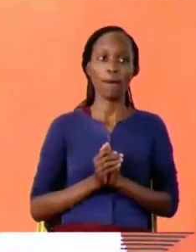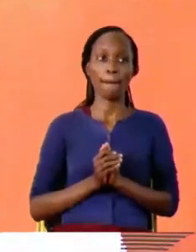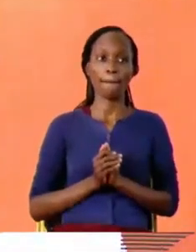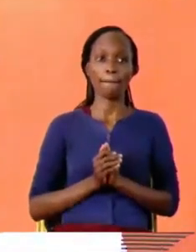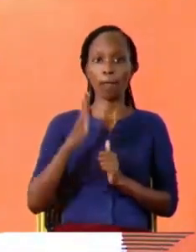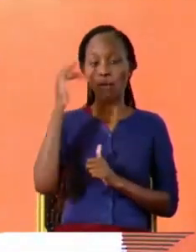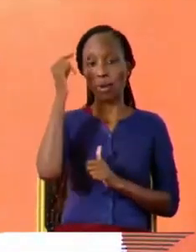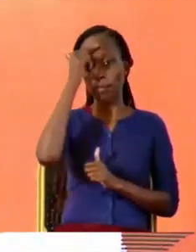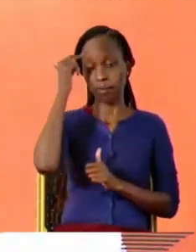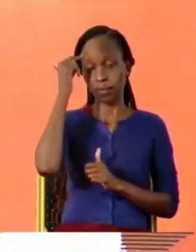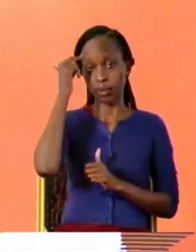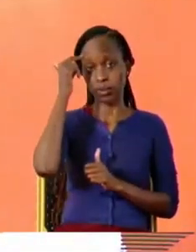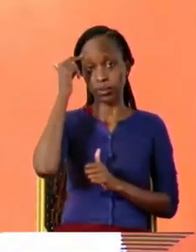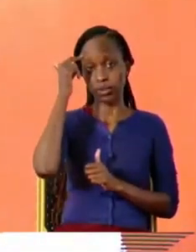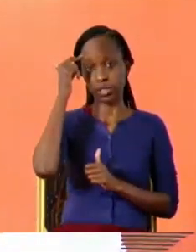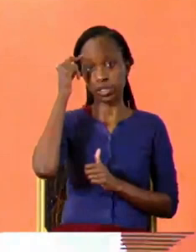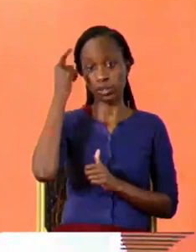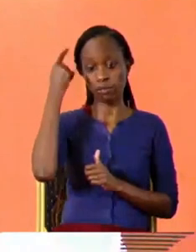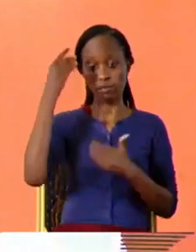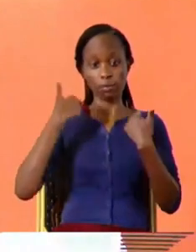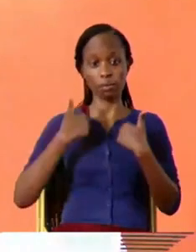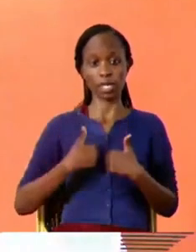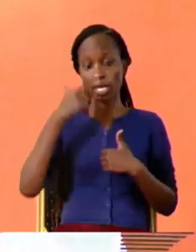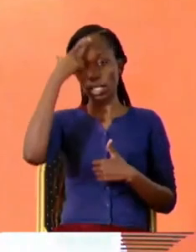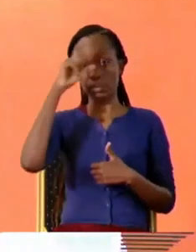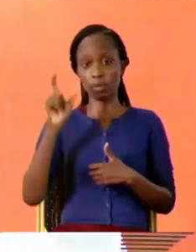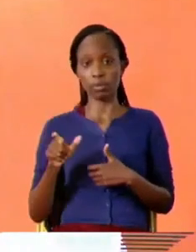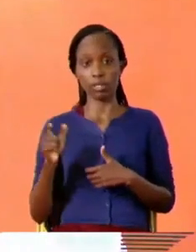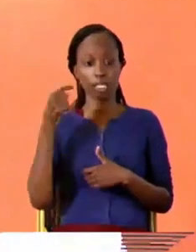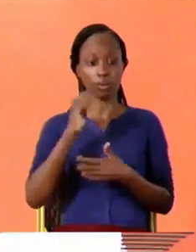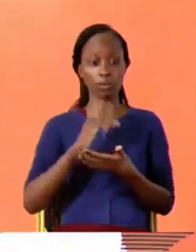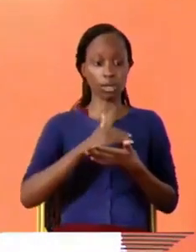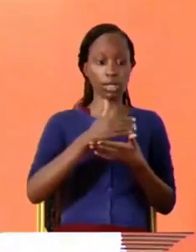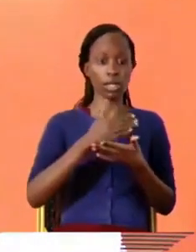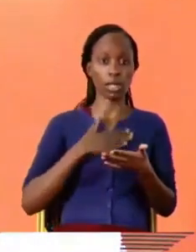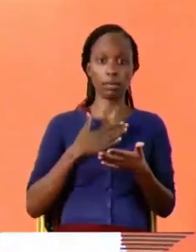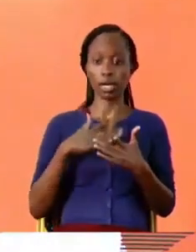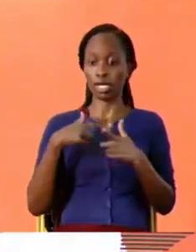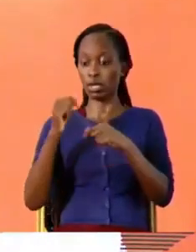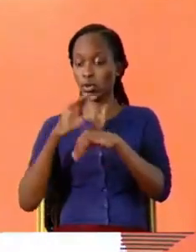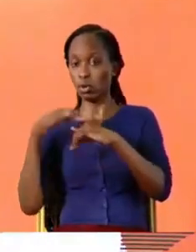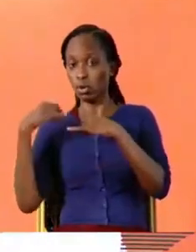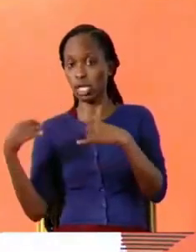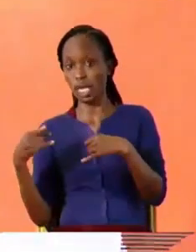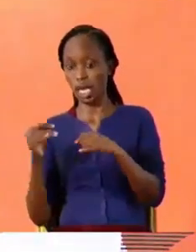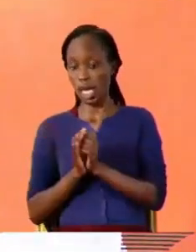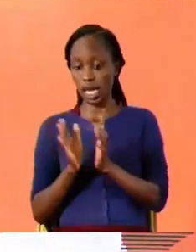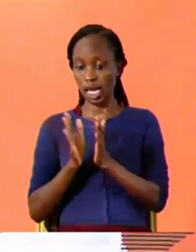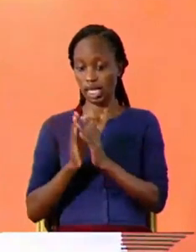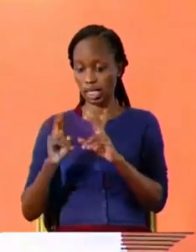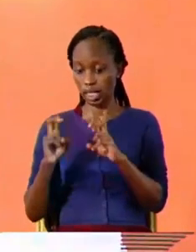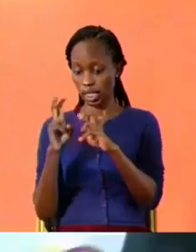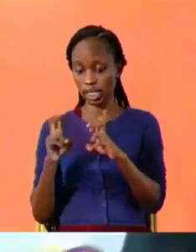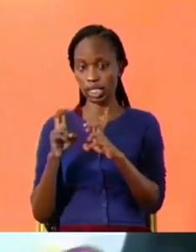because at least for me as a blind person I came in with my laptop I can go online and search the